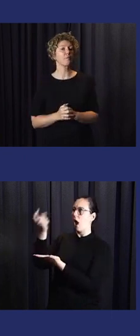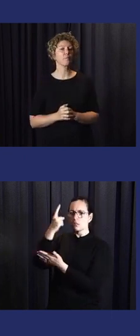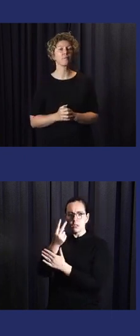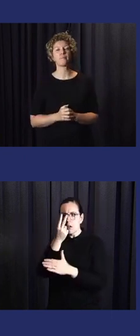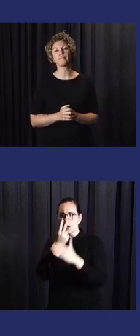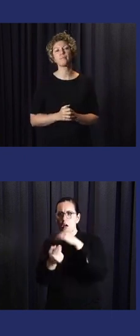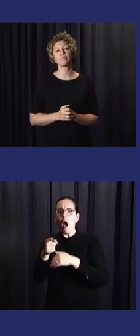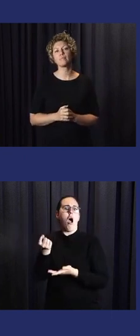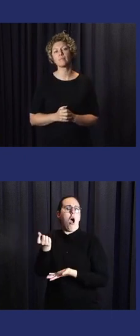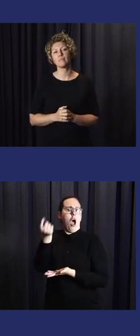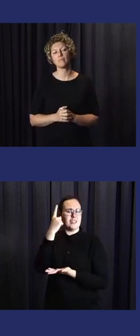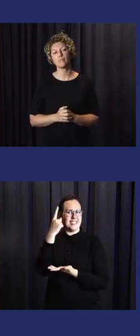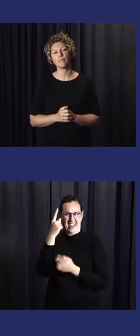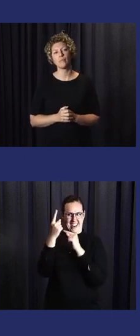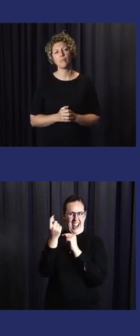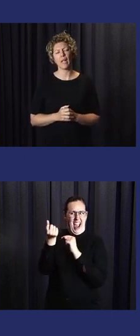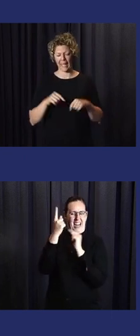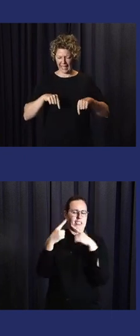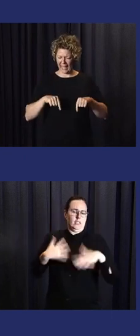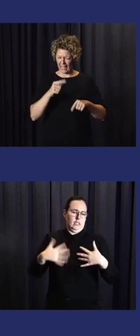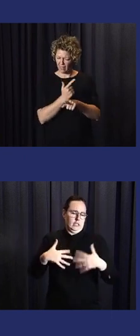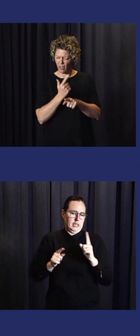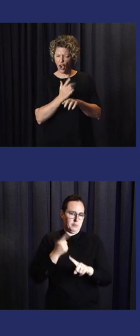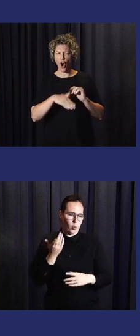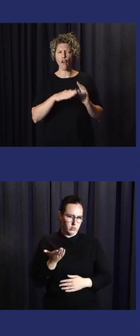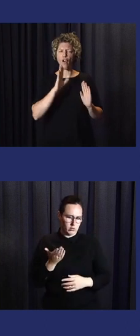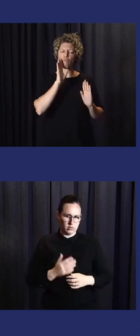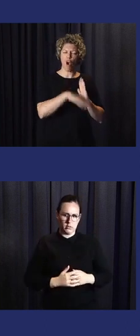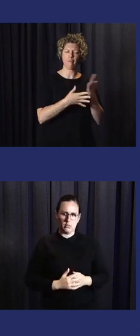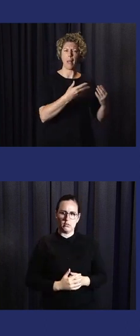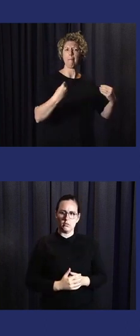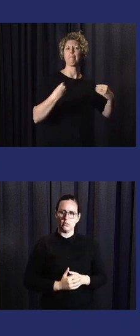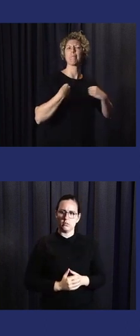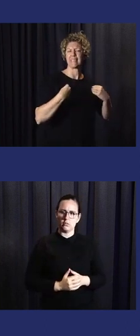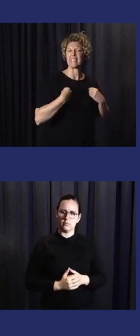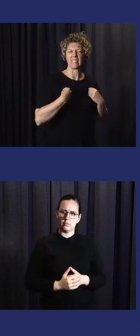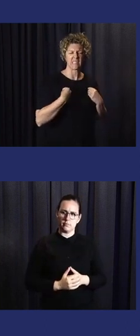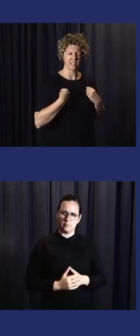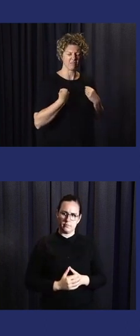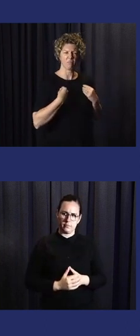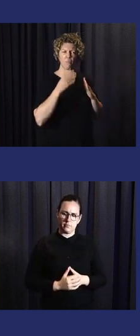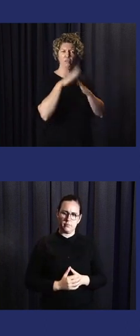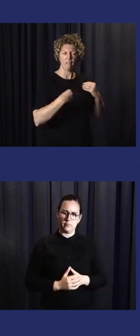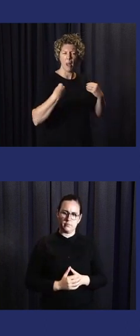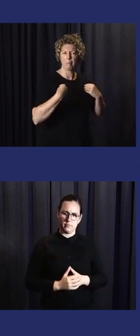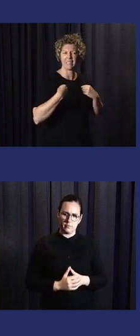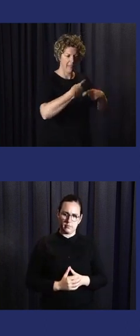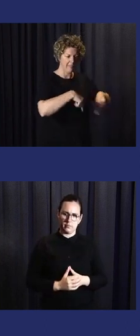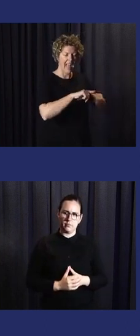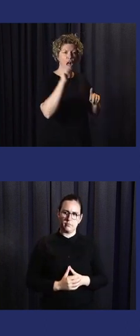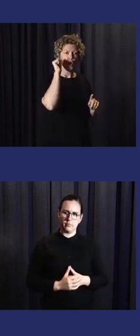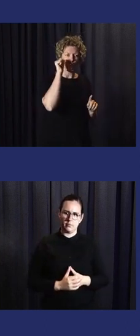is very important. But in case here, you talk about the private sector